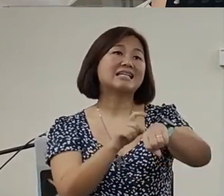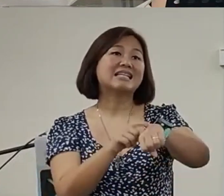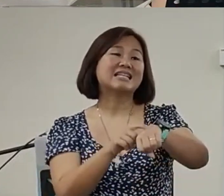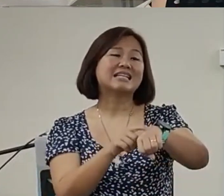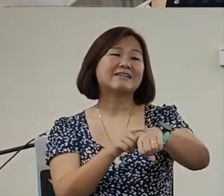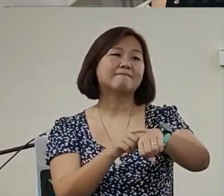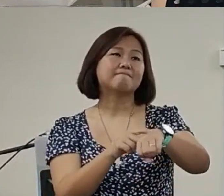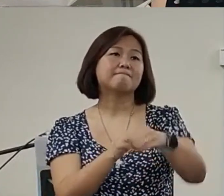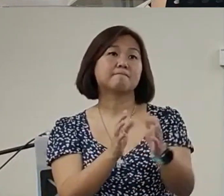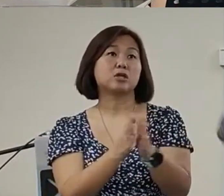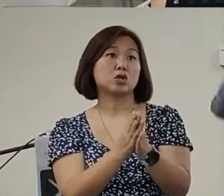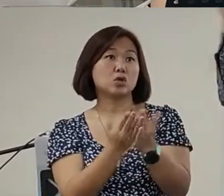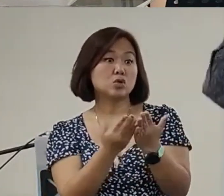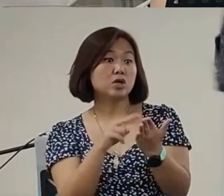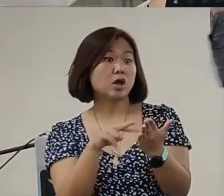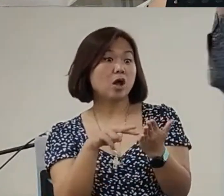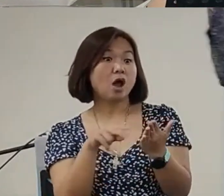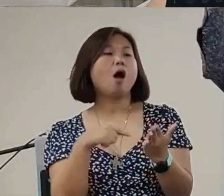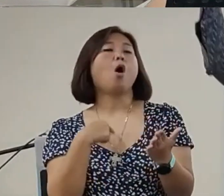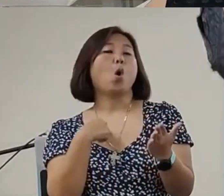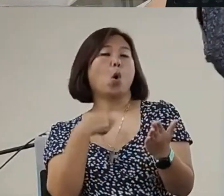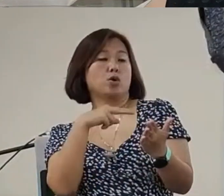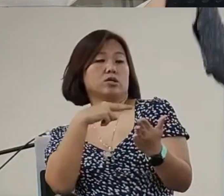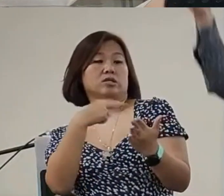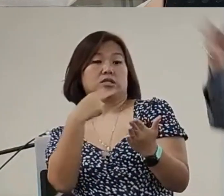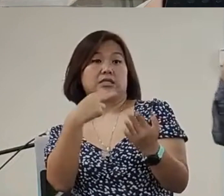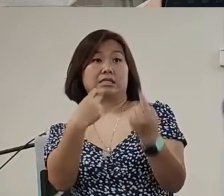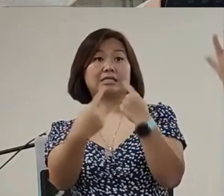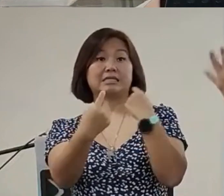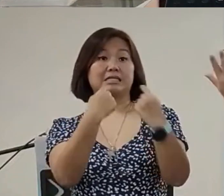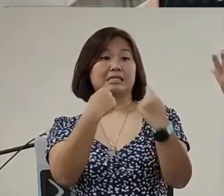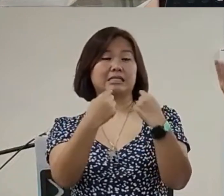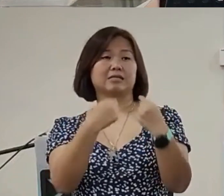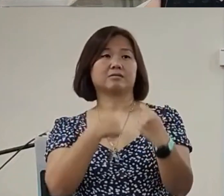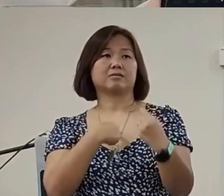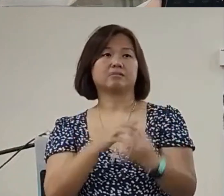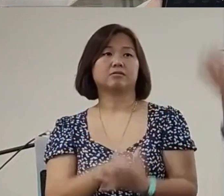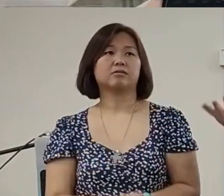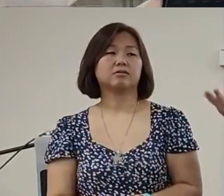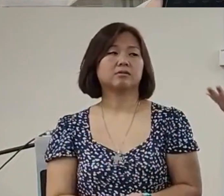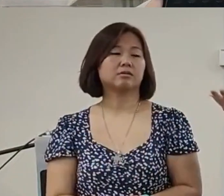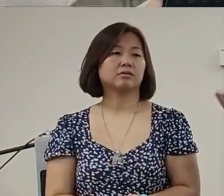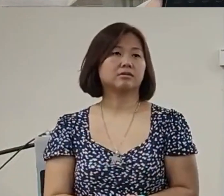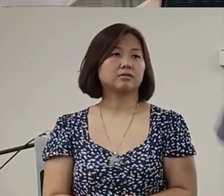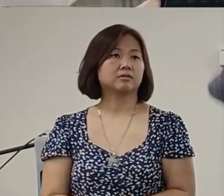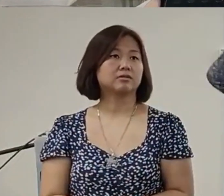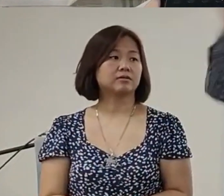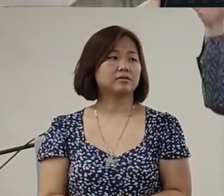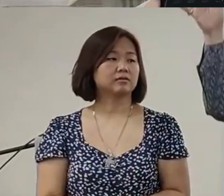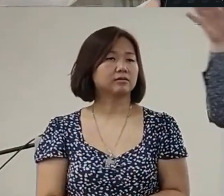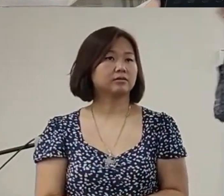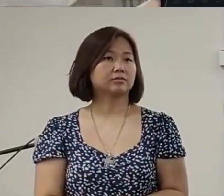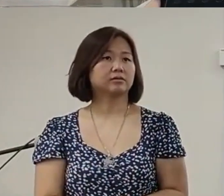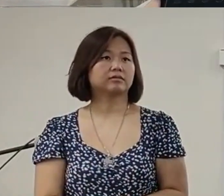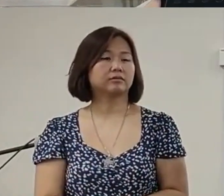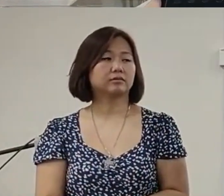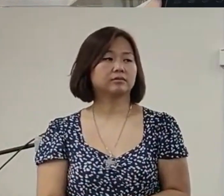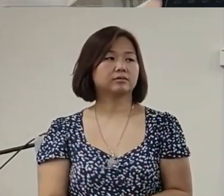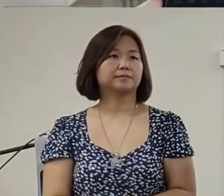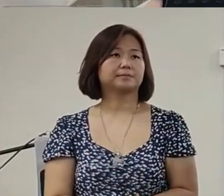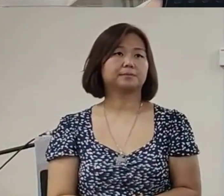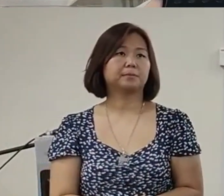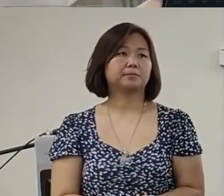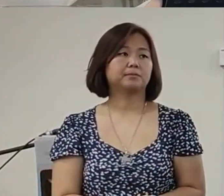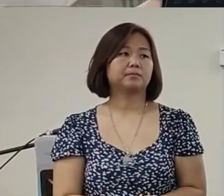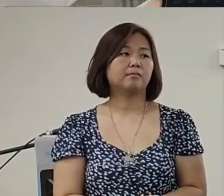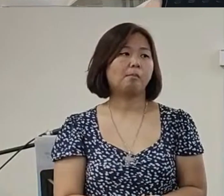take personally you know don't take personally the unnecessary thing everything you take personally everything you take personally that's the thing of time this you